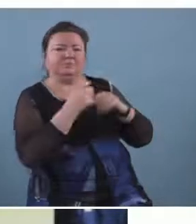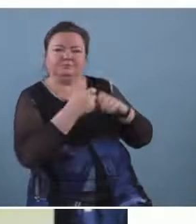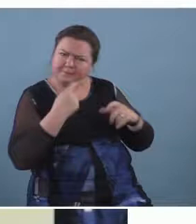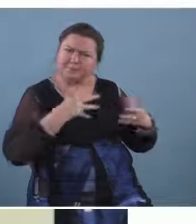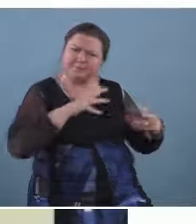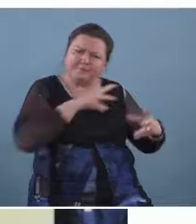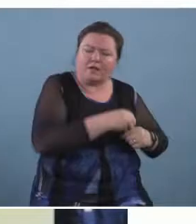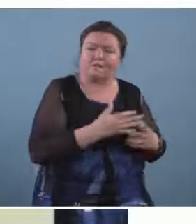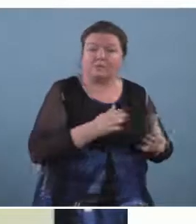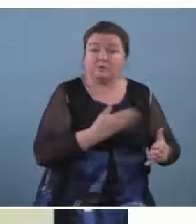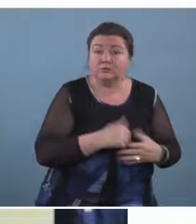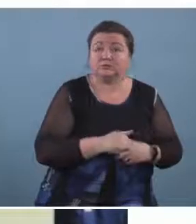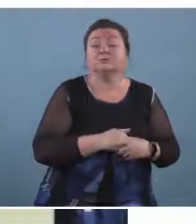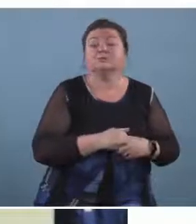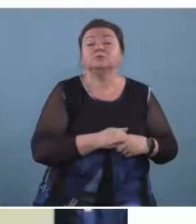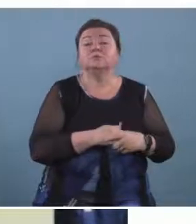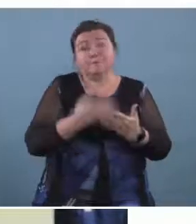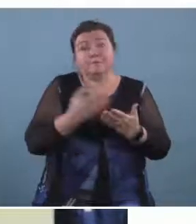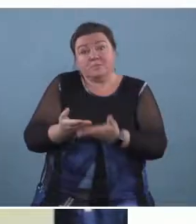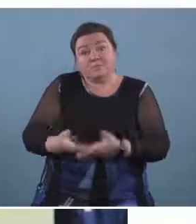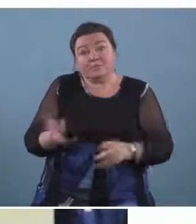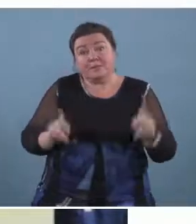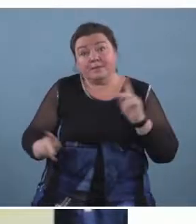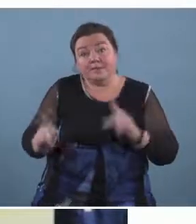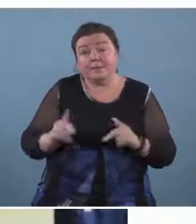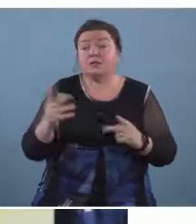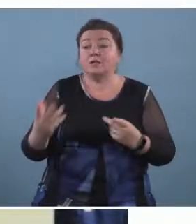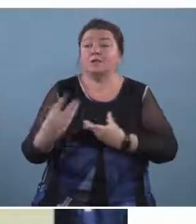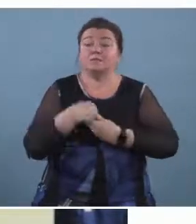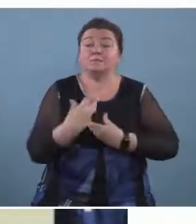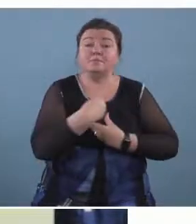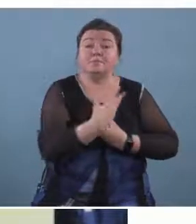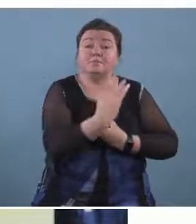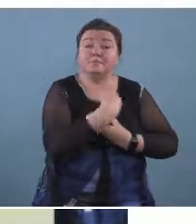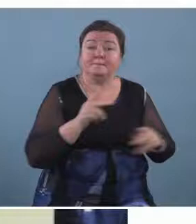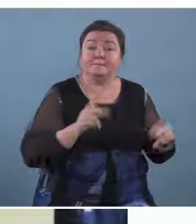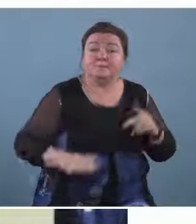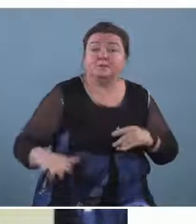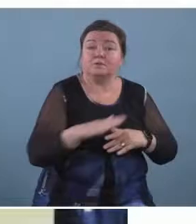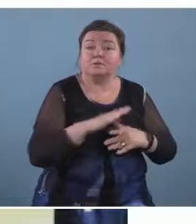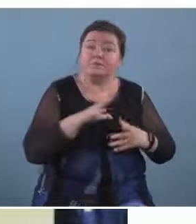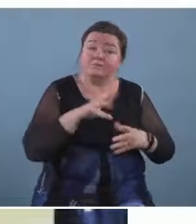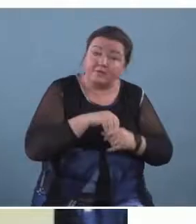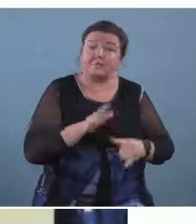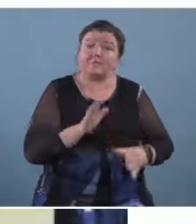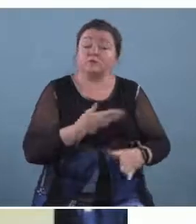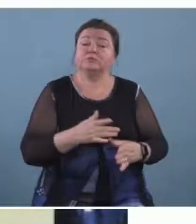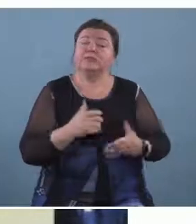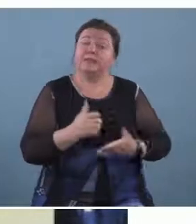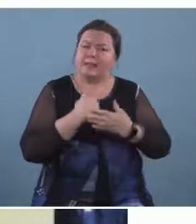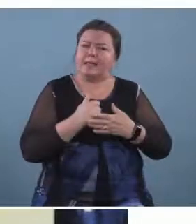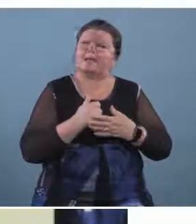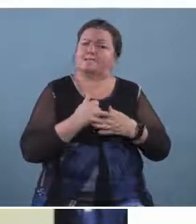it is proven that participation in music can play a crucial role